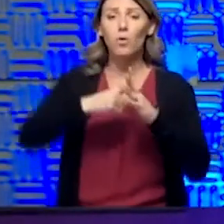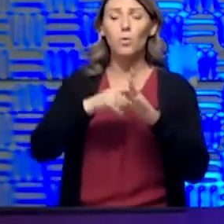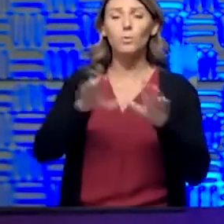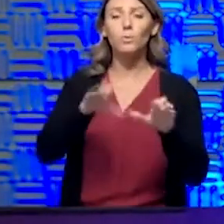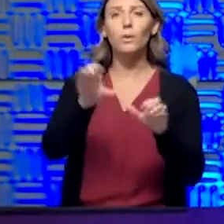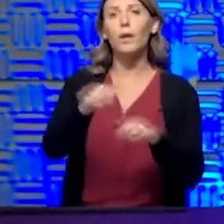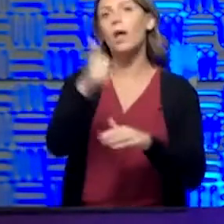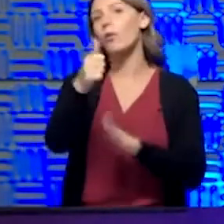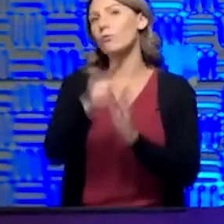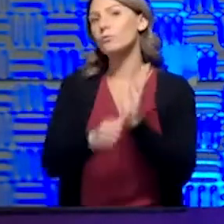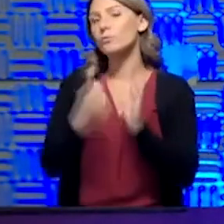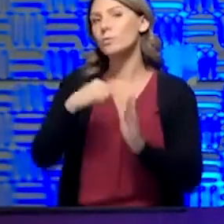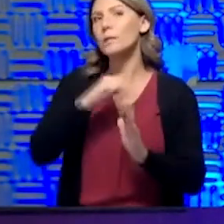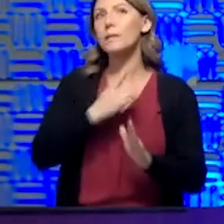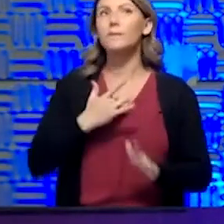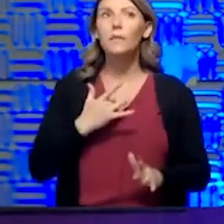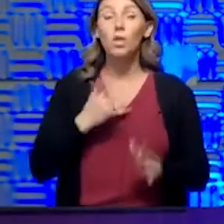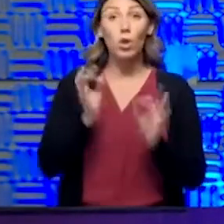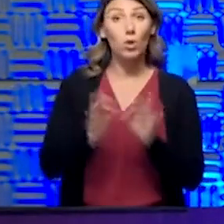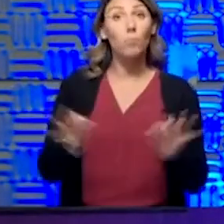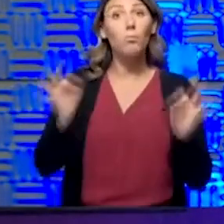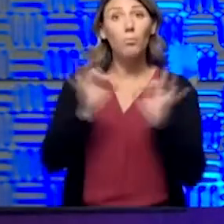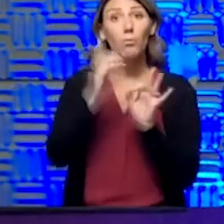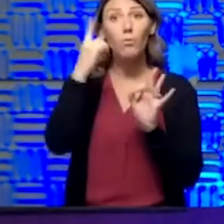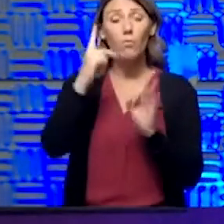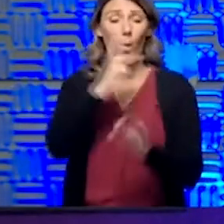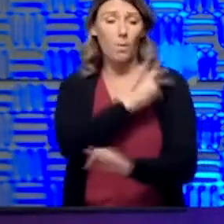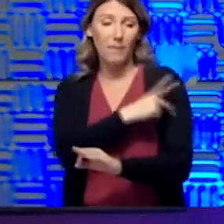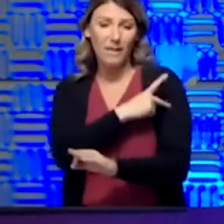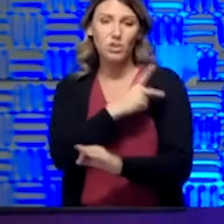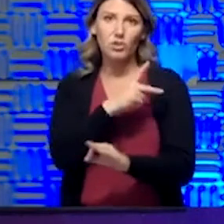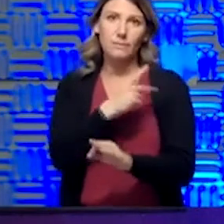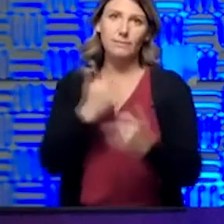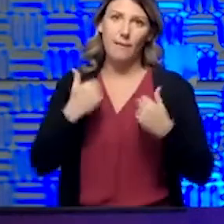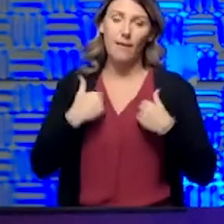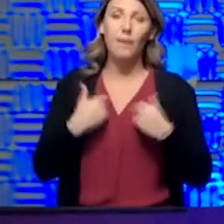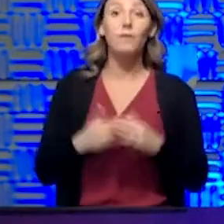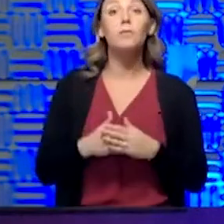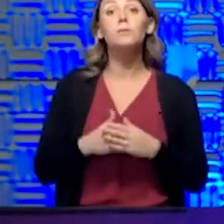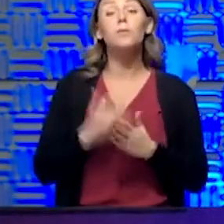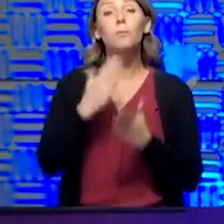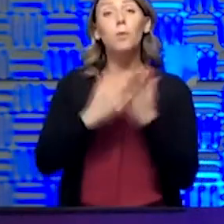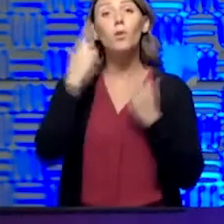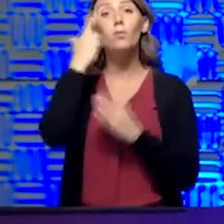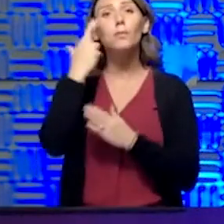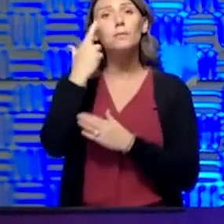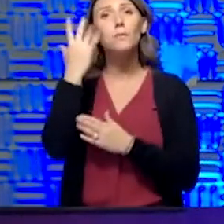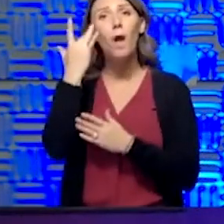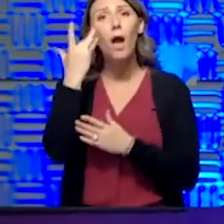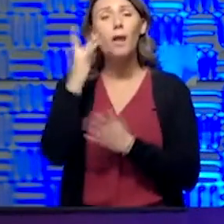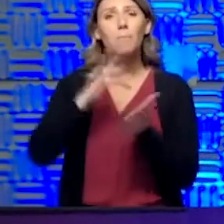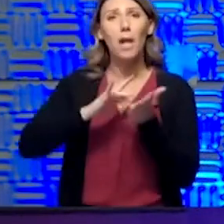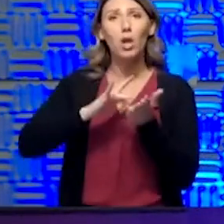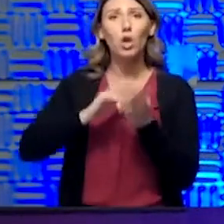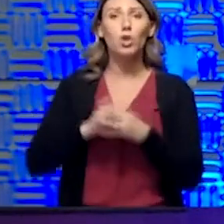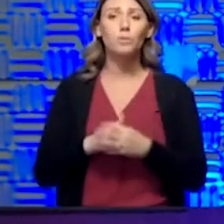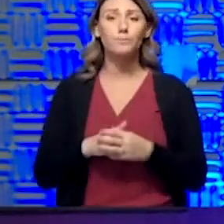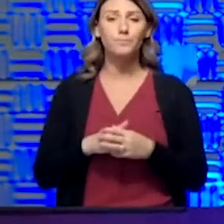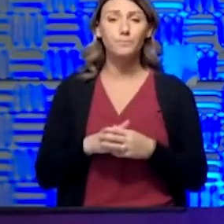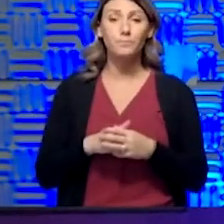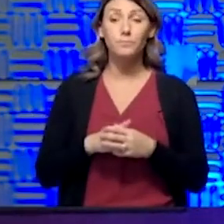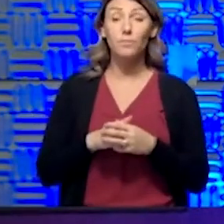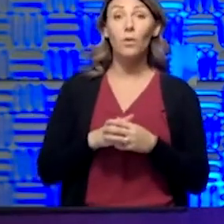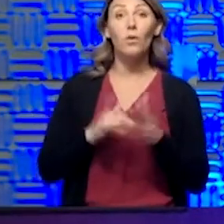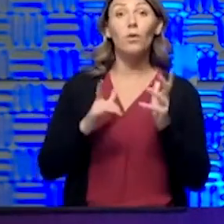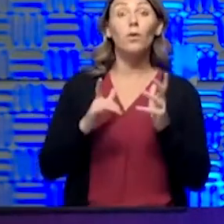surgeries that we think are important for patients to get done. And part of our reason was a medical one. The prevalence of the disease